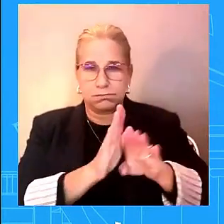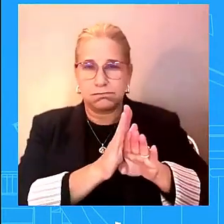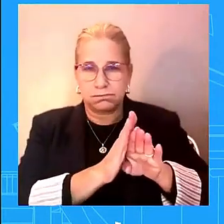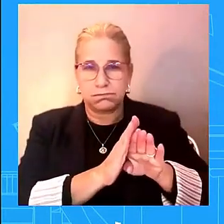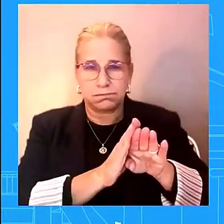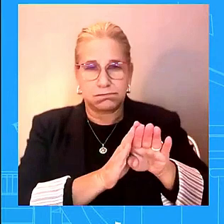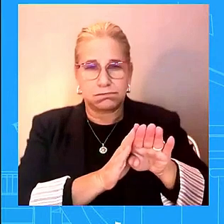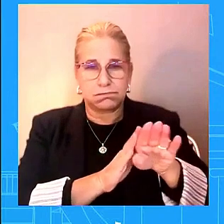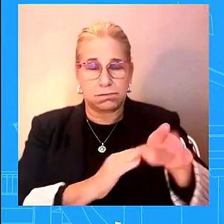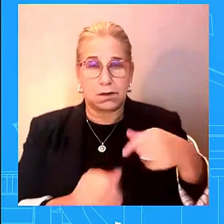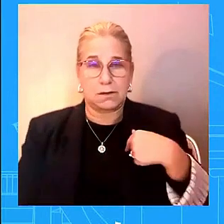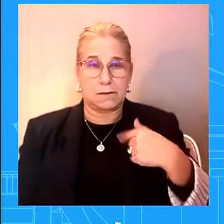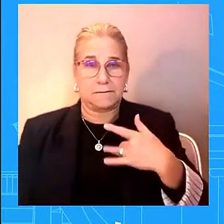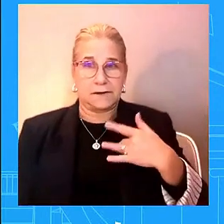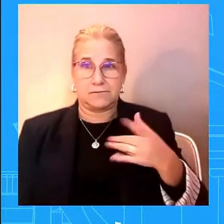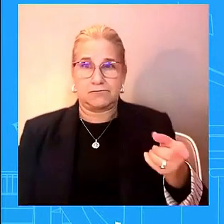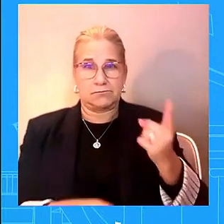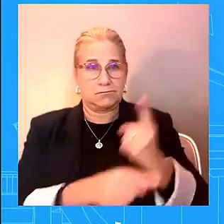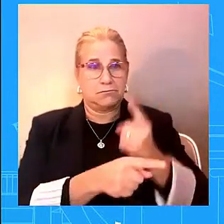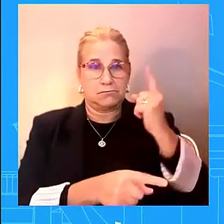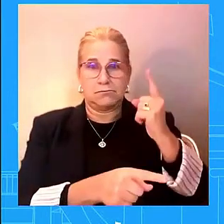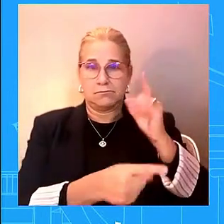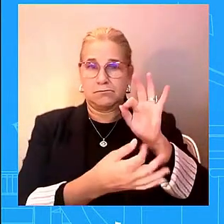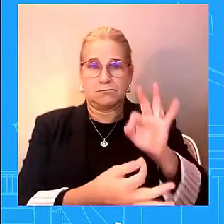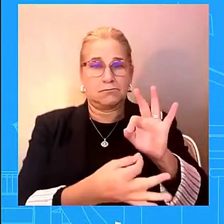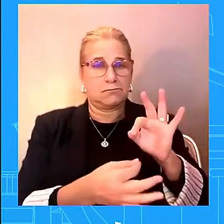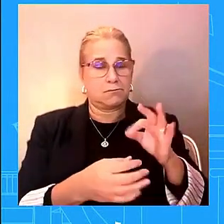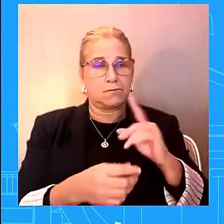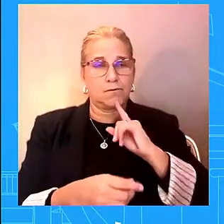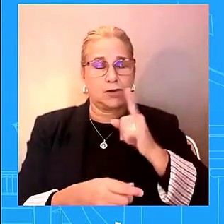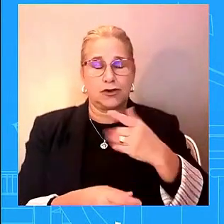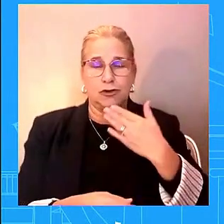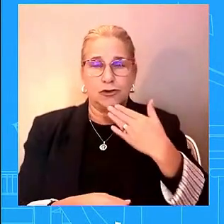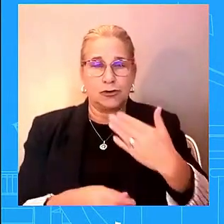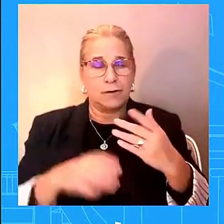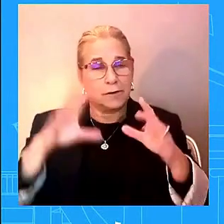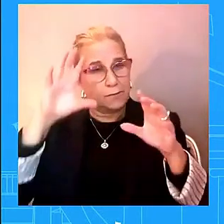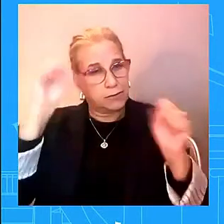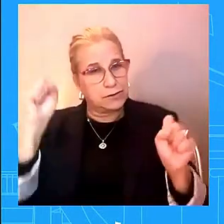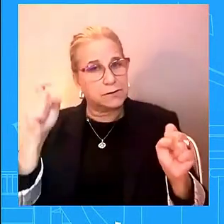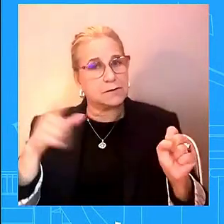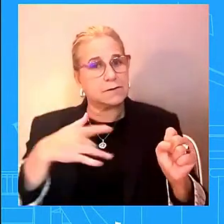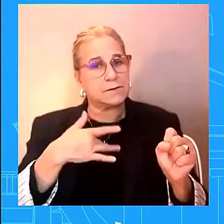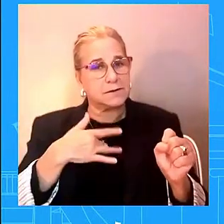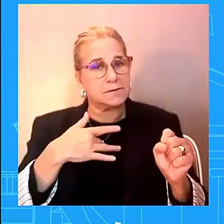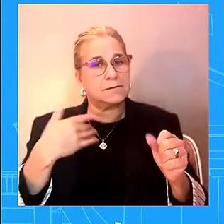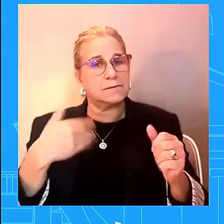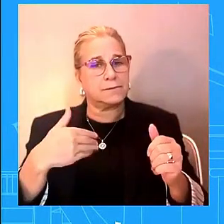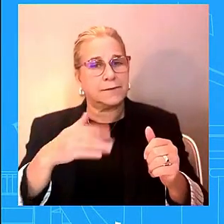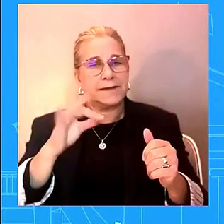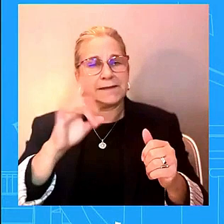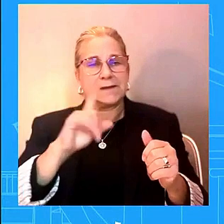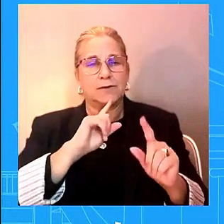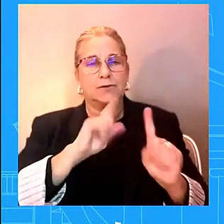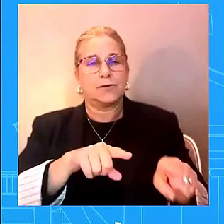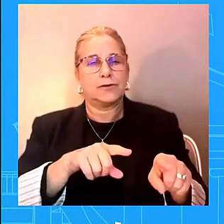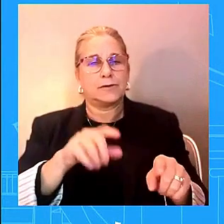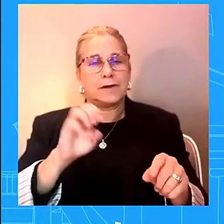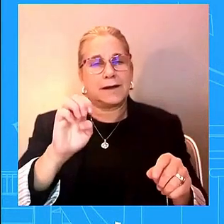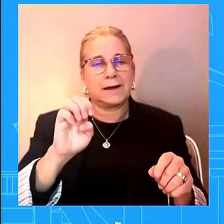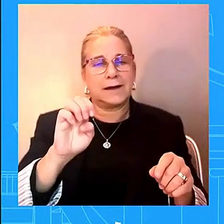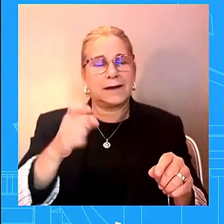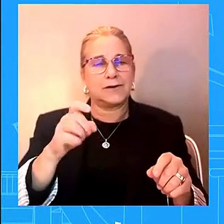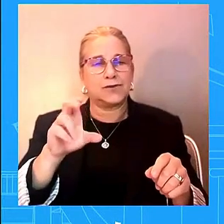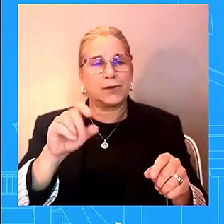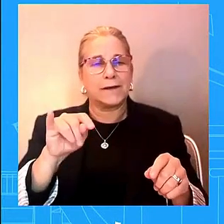we recognize and this is why the president did an e uh an executive action took an executive action on ai uh we recognize